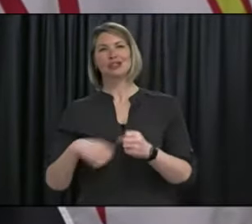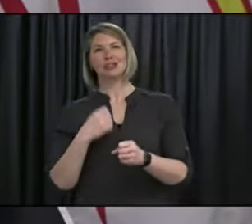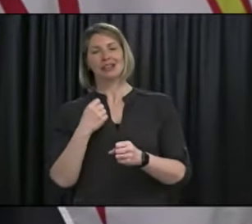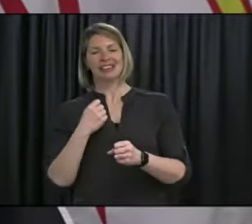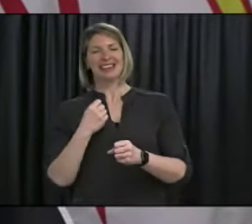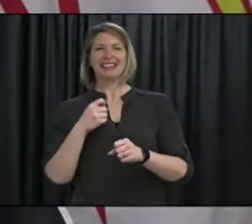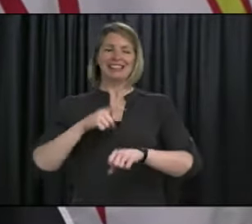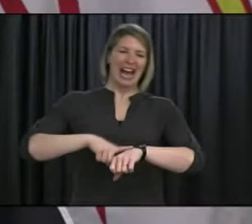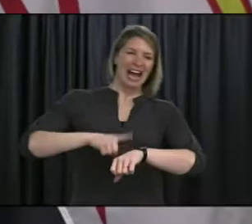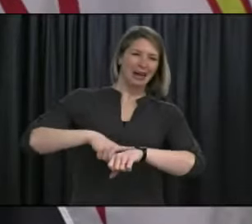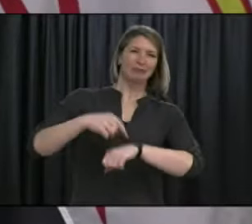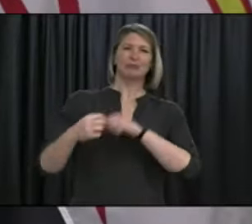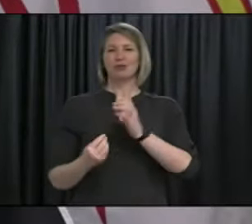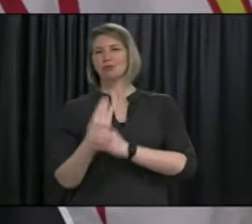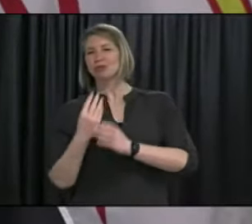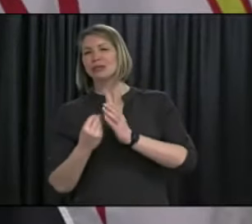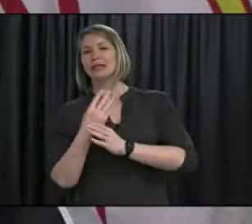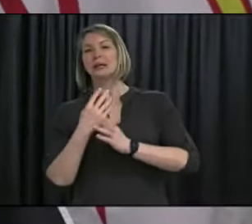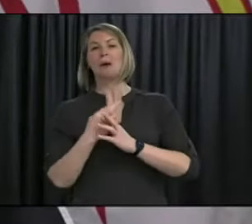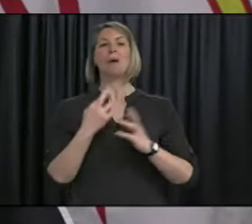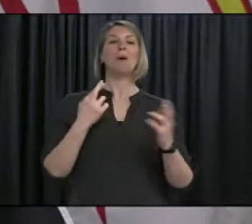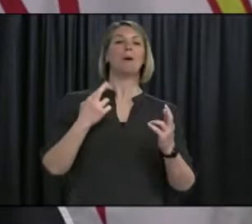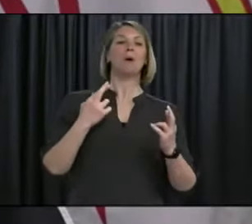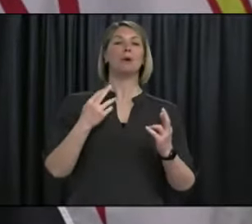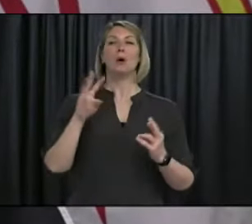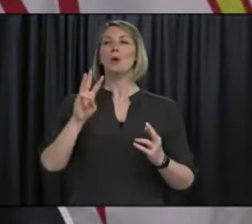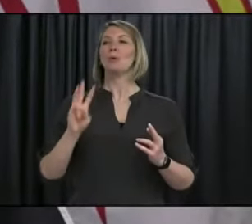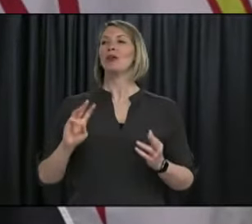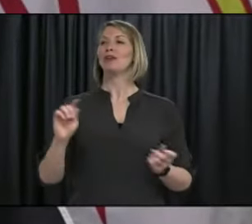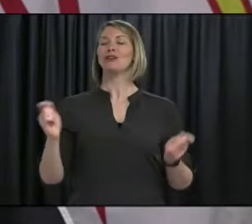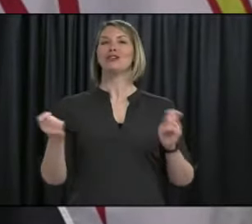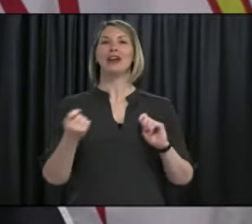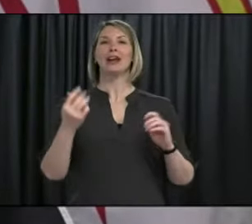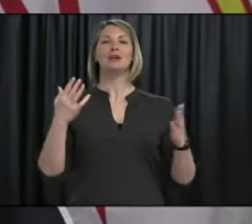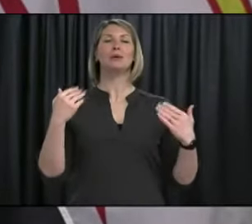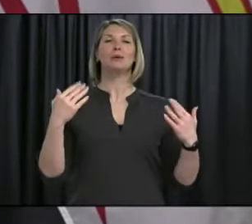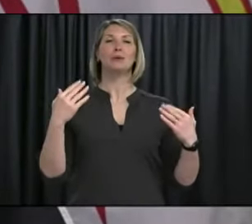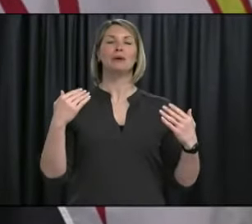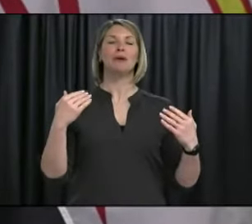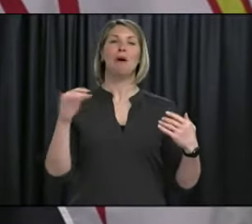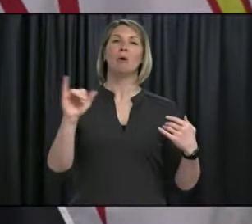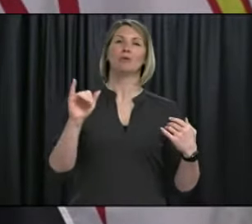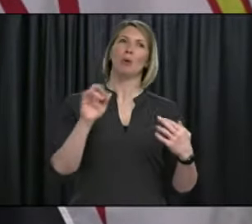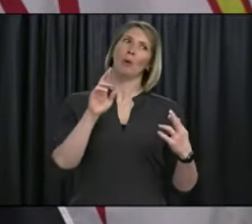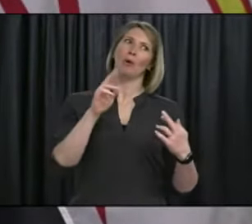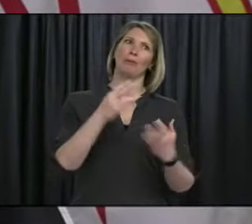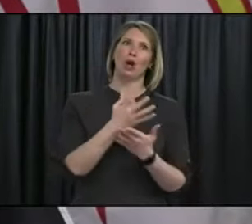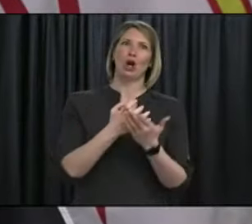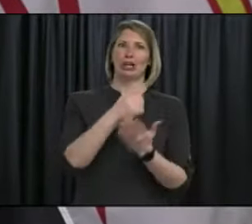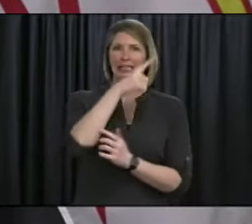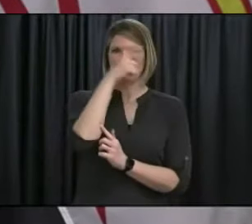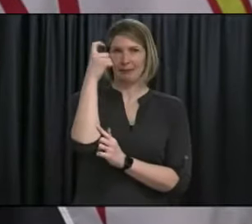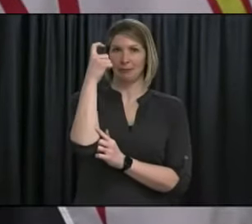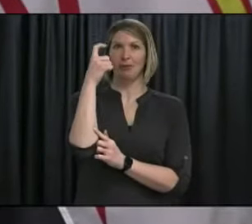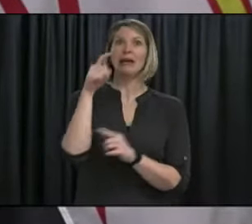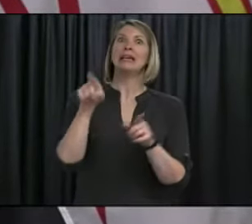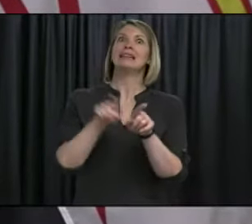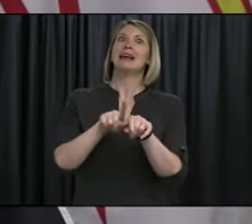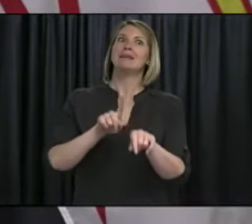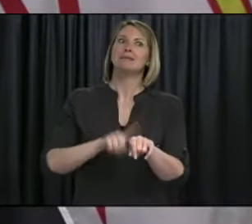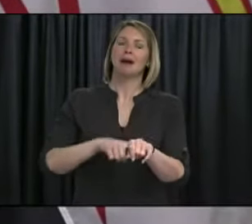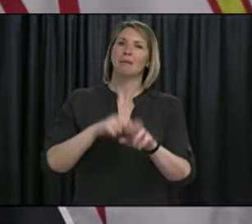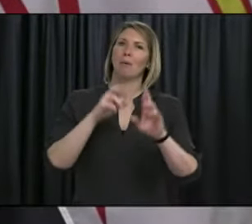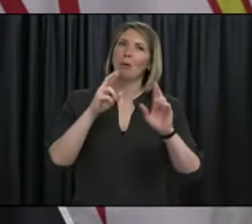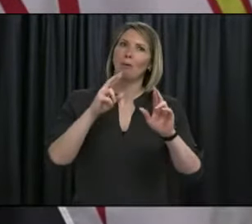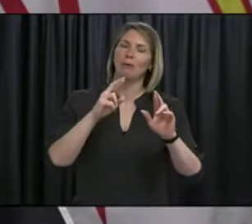We hope for an early spring and a pleasant summer and this year we are once again hopeful that we will see an improvement in the COVID-19